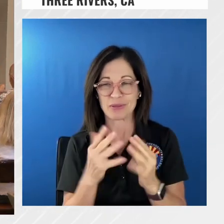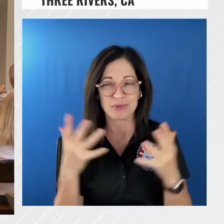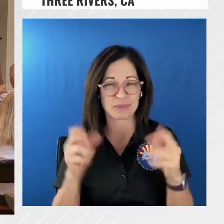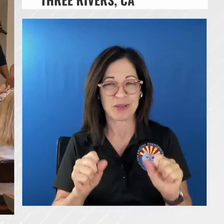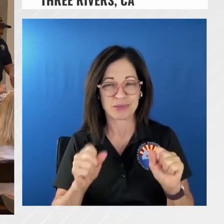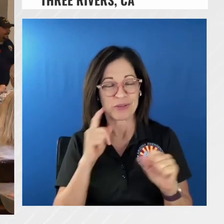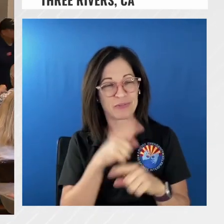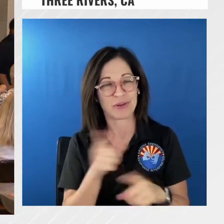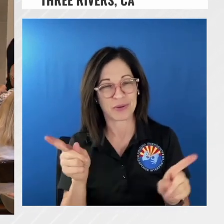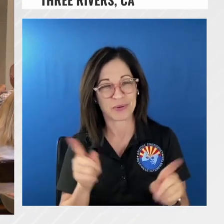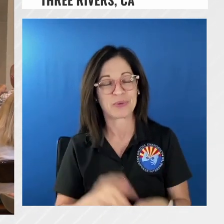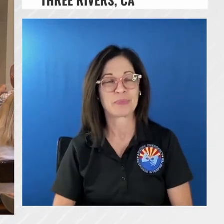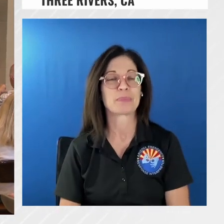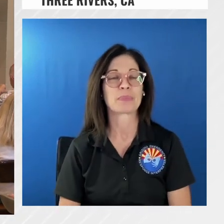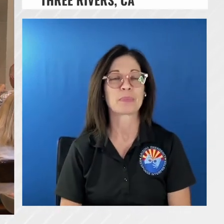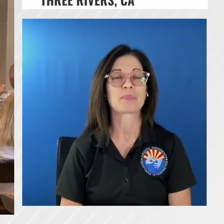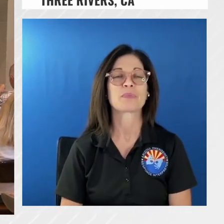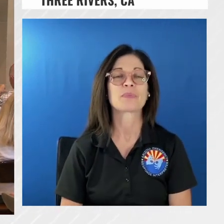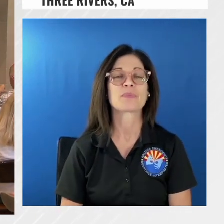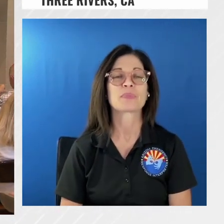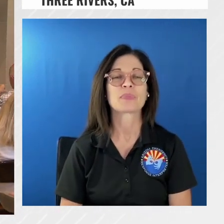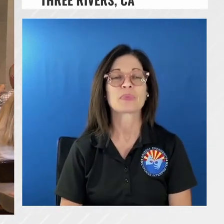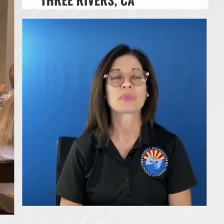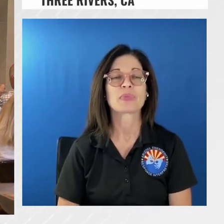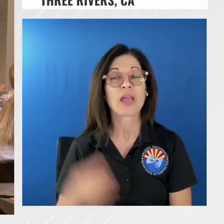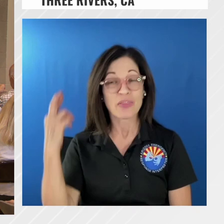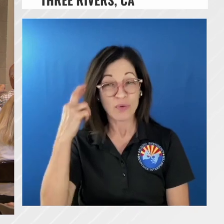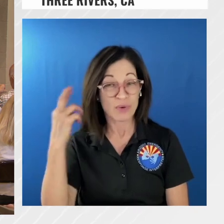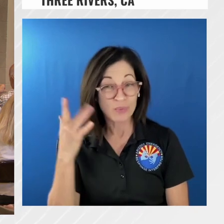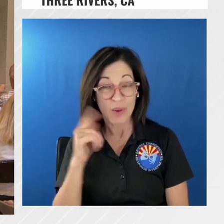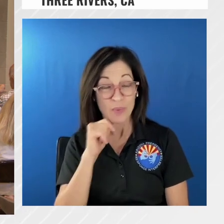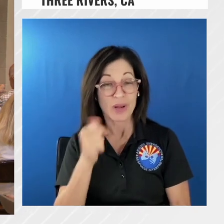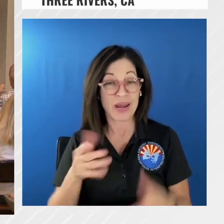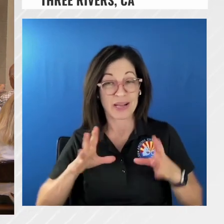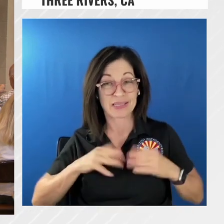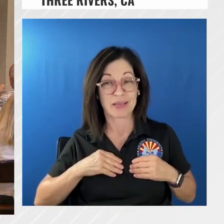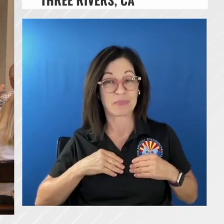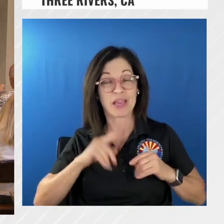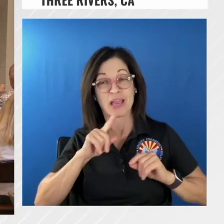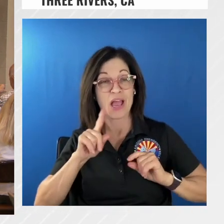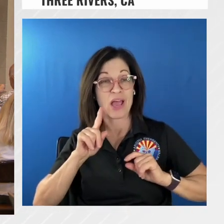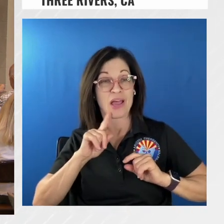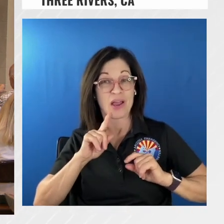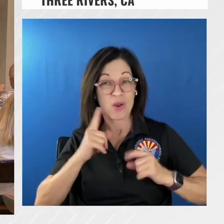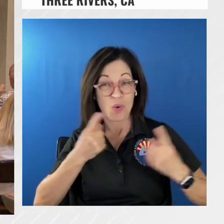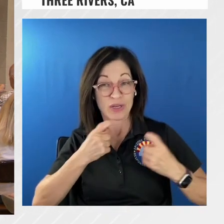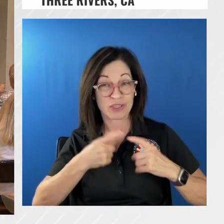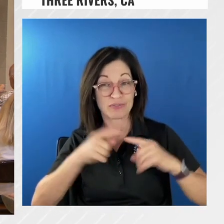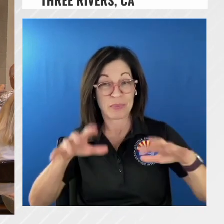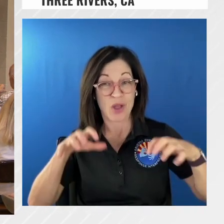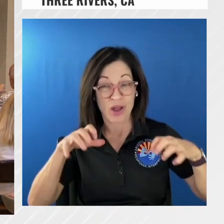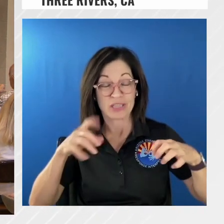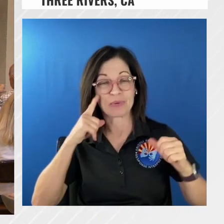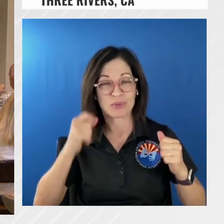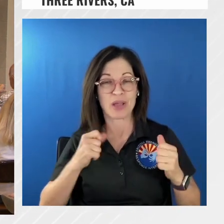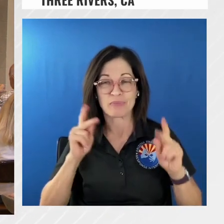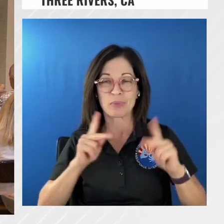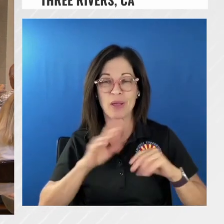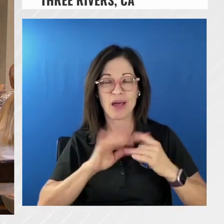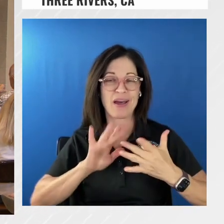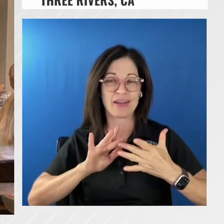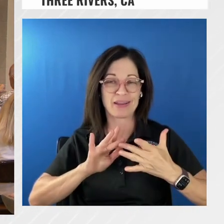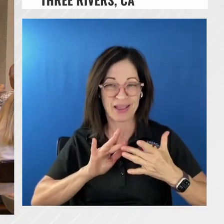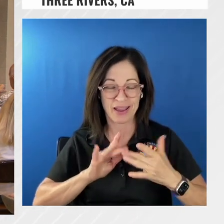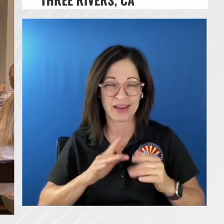thank you and the reason that we're not taking questions from the audience right now is we got folks online watching so we're going to be able to talk afterwards with folks